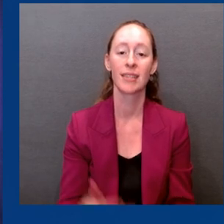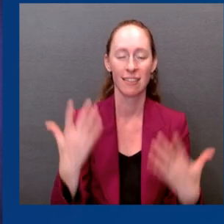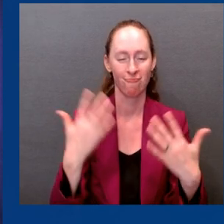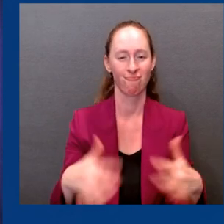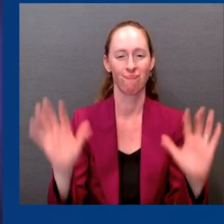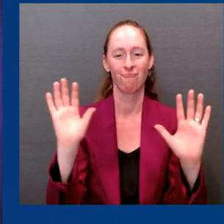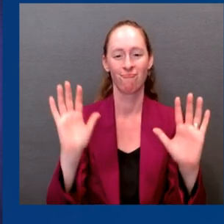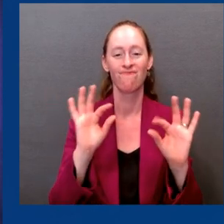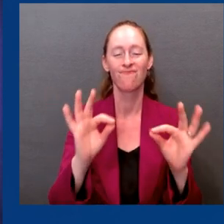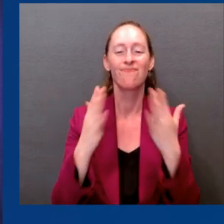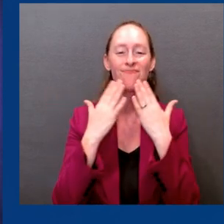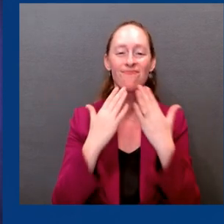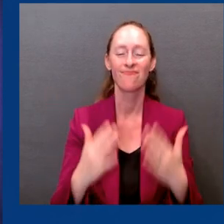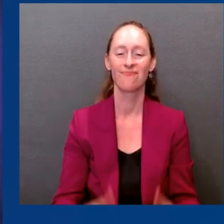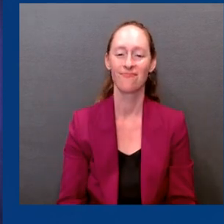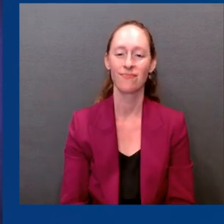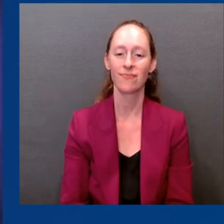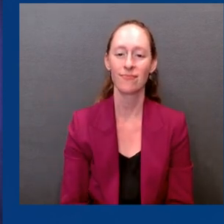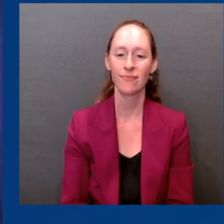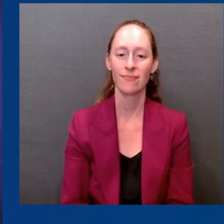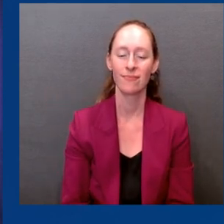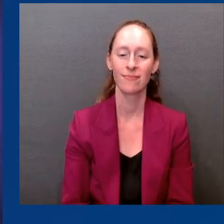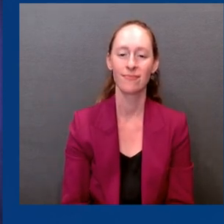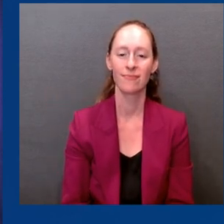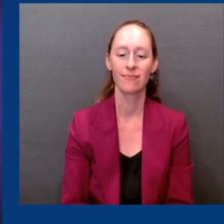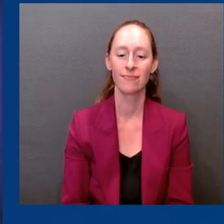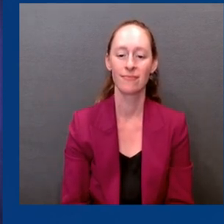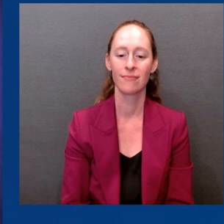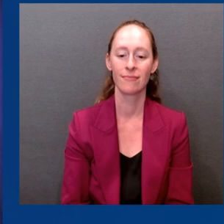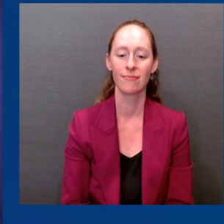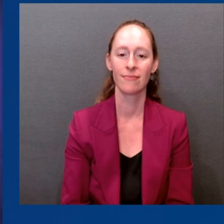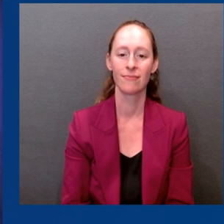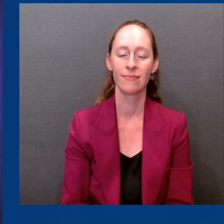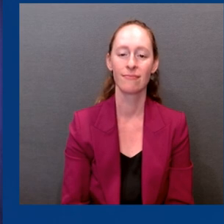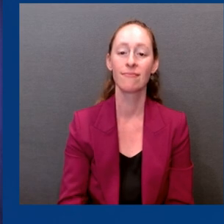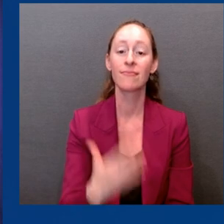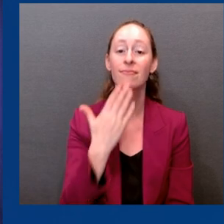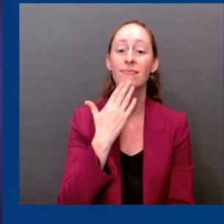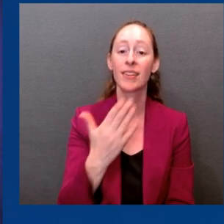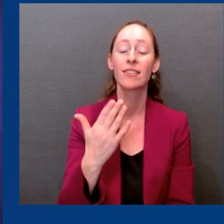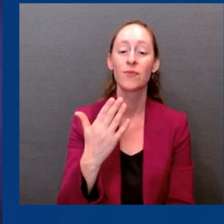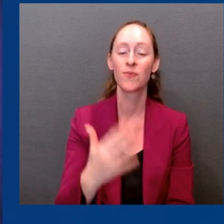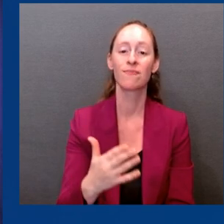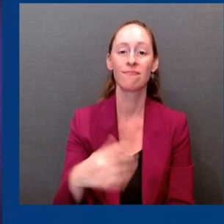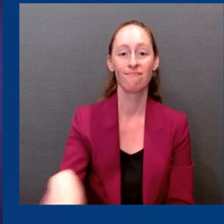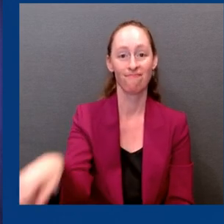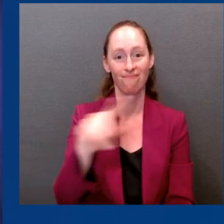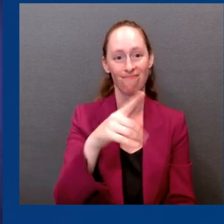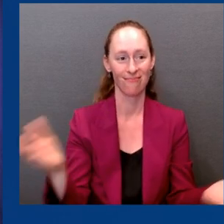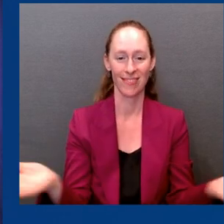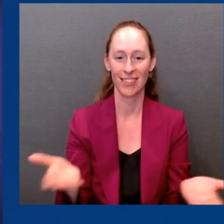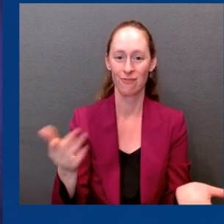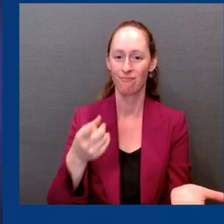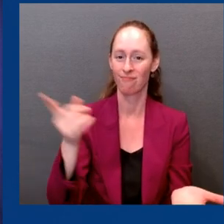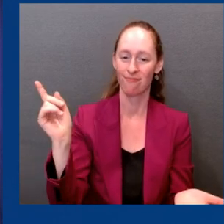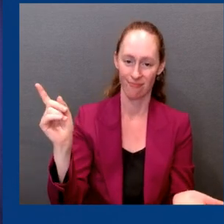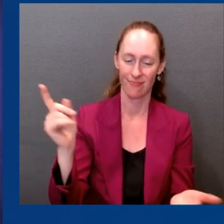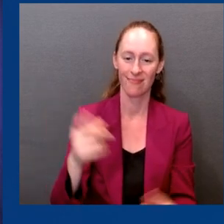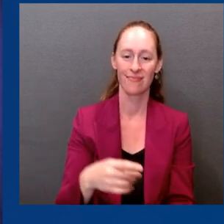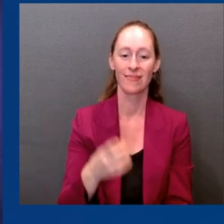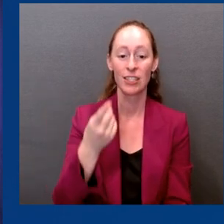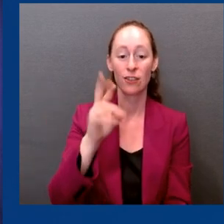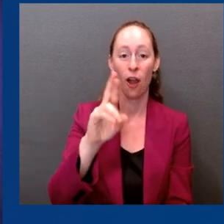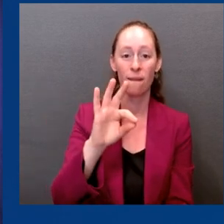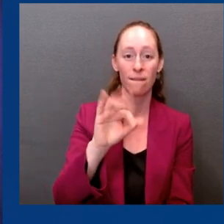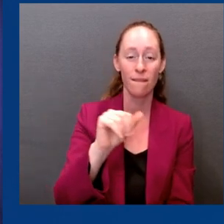I want to just finish off by saying thank you. Thank you to my colleagues on the screen, Tony Fauci. Dr. Fauci, thank you for joining us. And Dr. Rochelle Walensky,